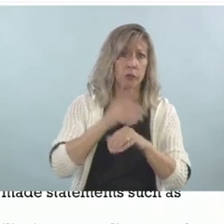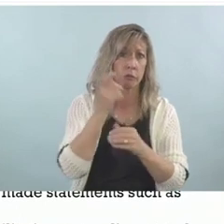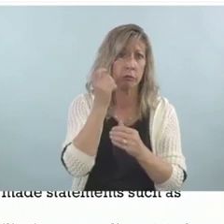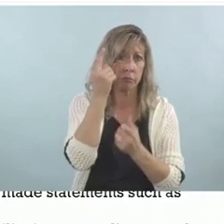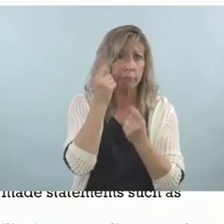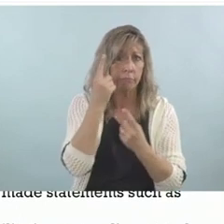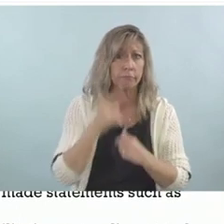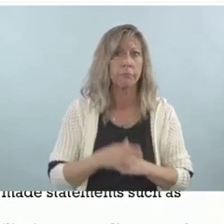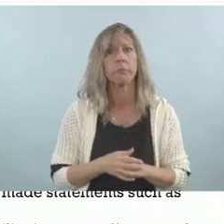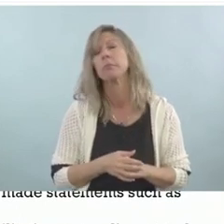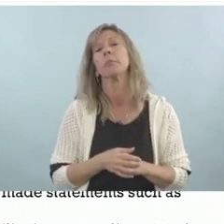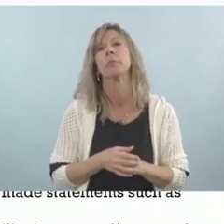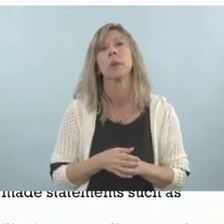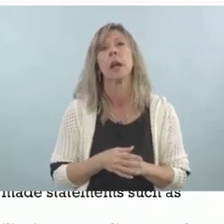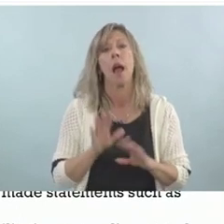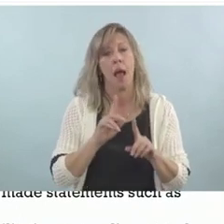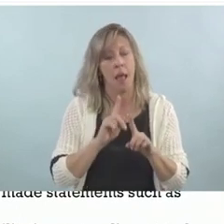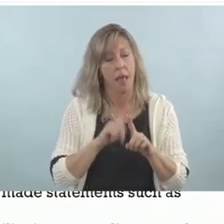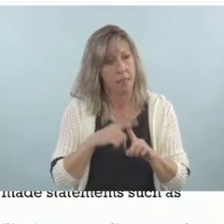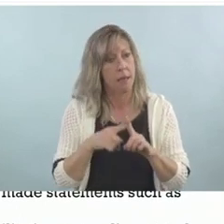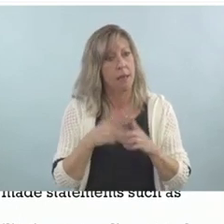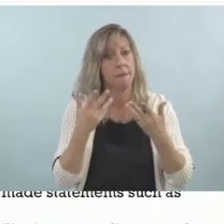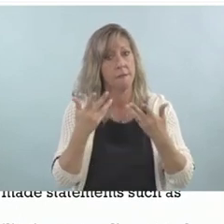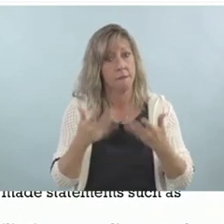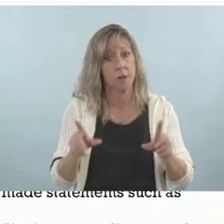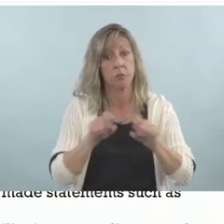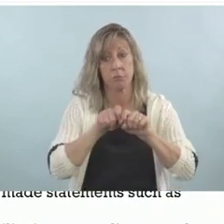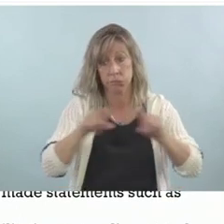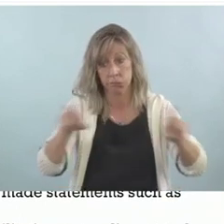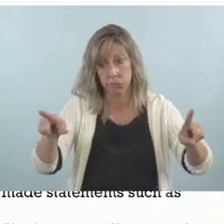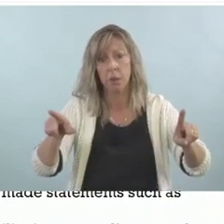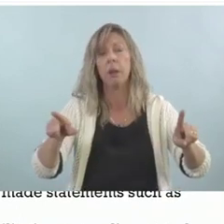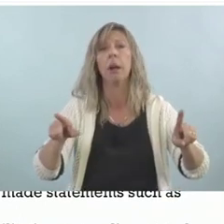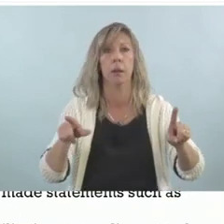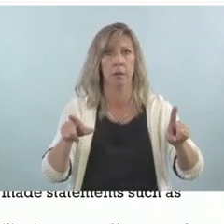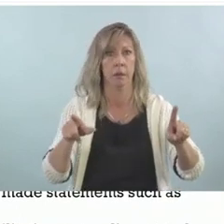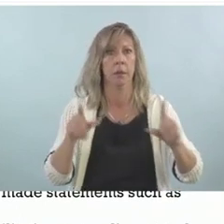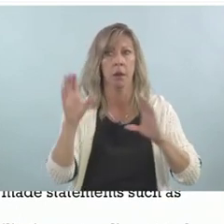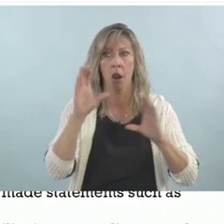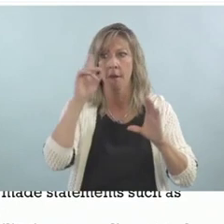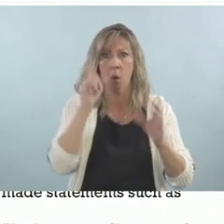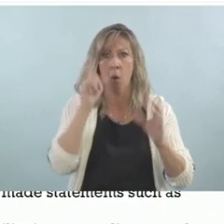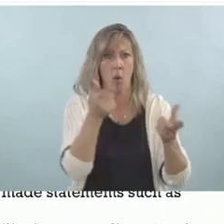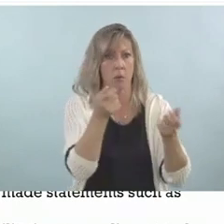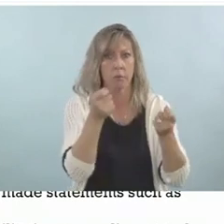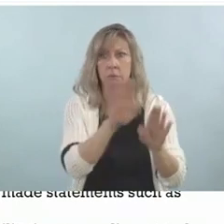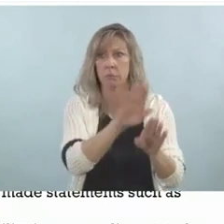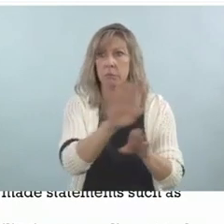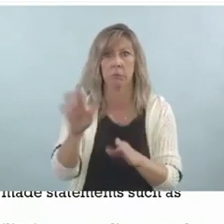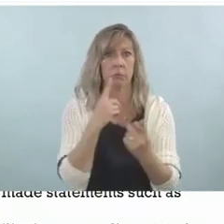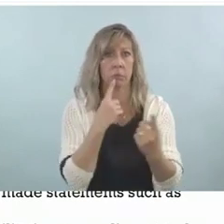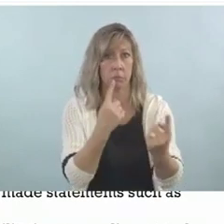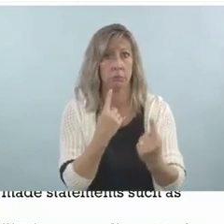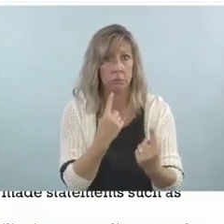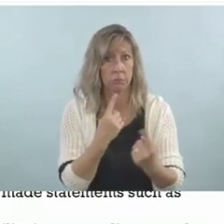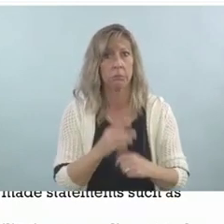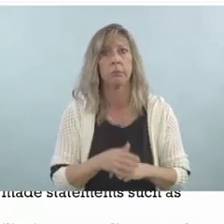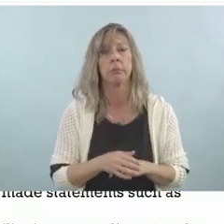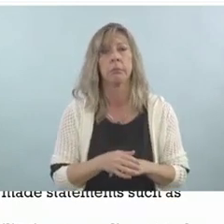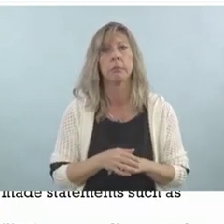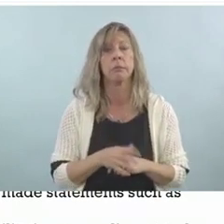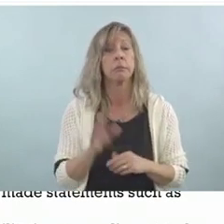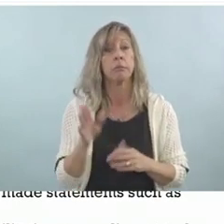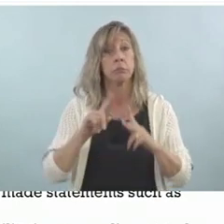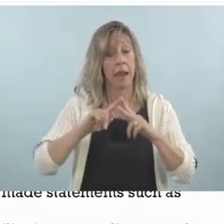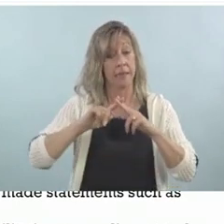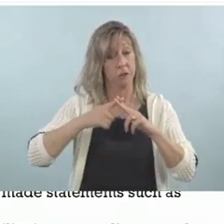Then we solicited responses. Then deployed it, and initially, we went out only to the people who were